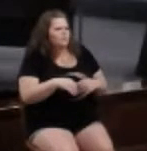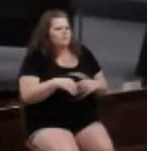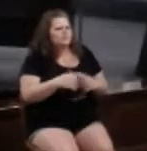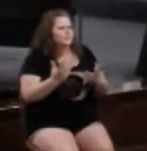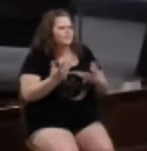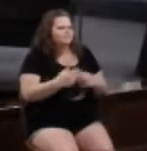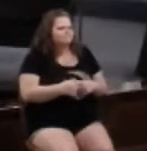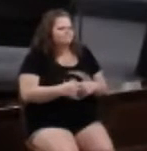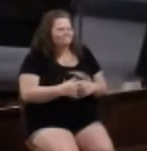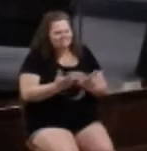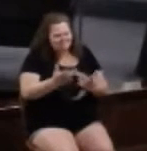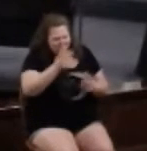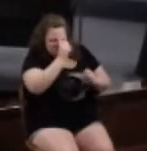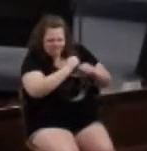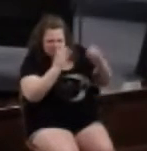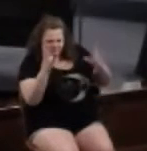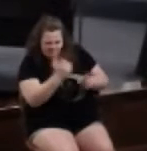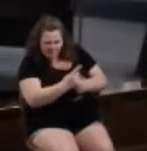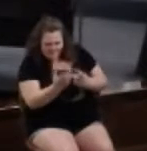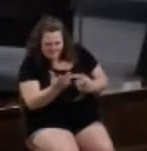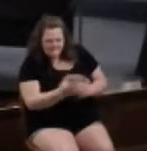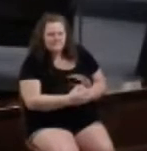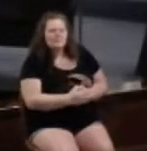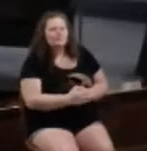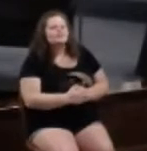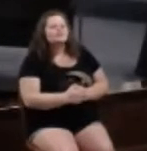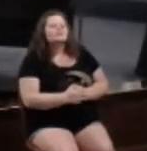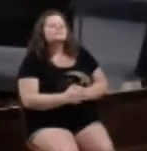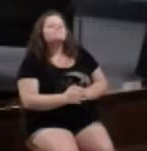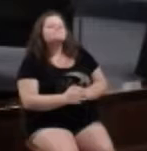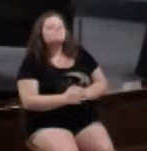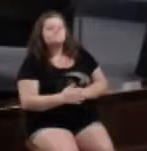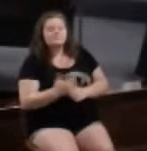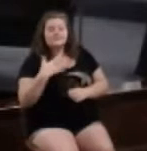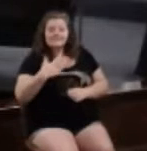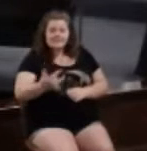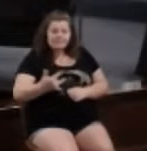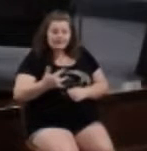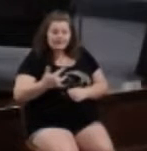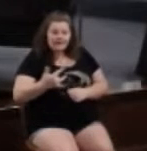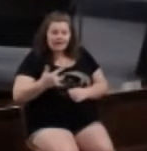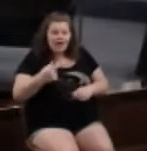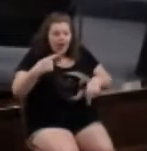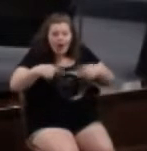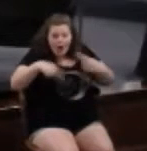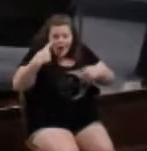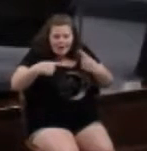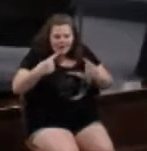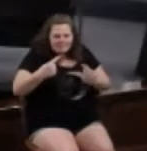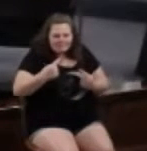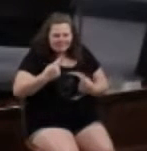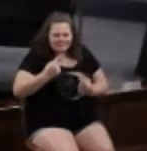Or, you get the idea. Usually, the arguments aren't over anything big.